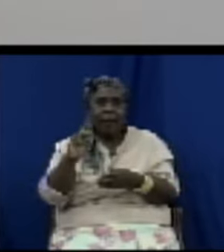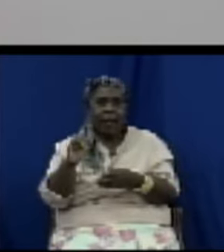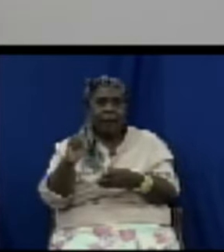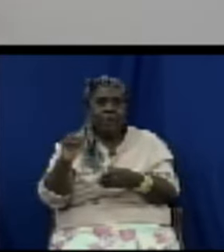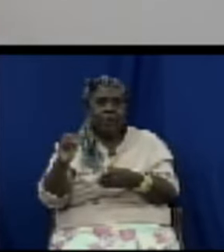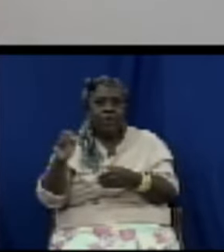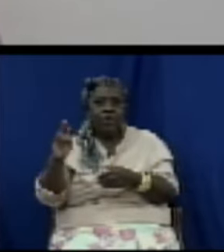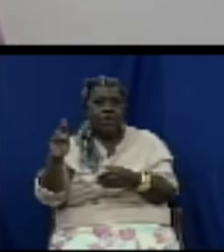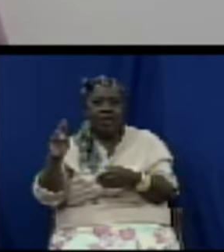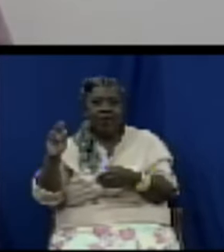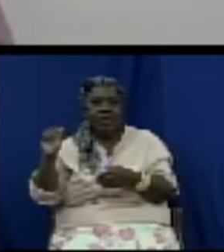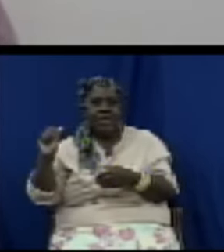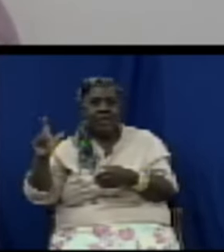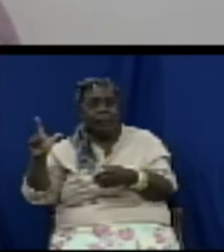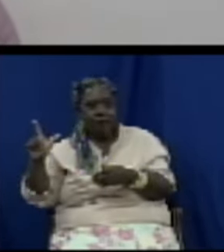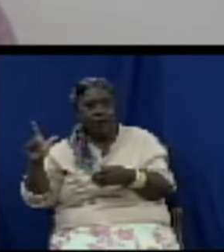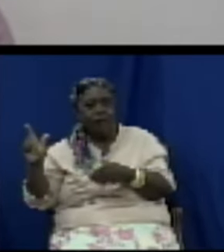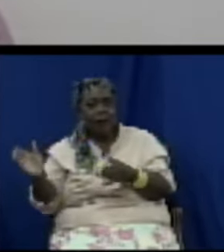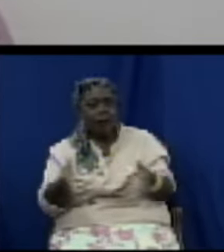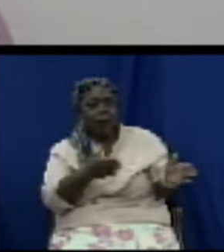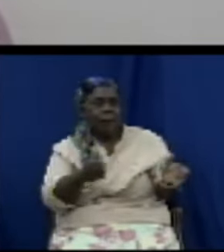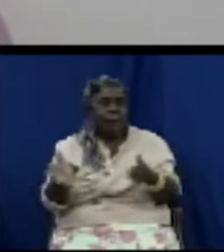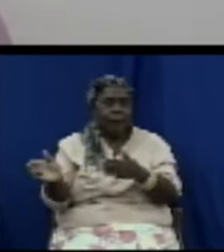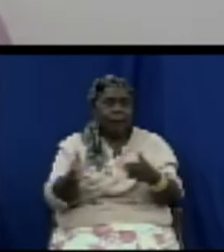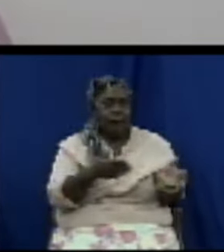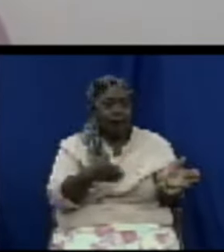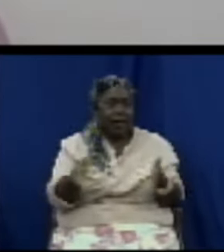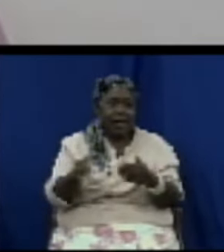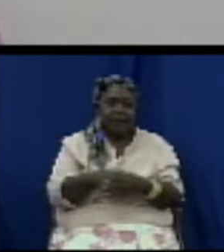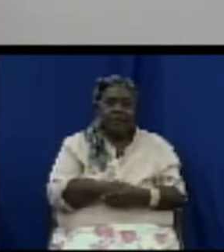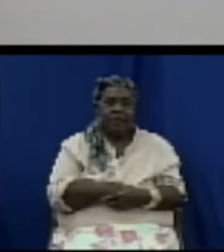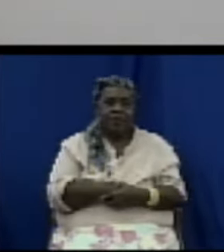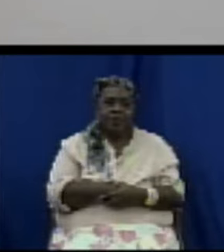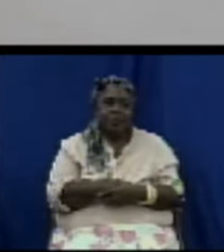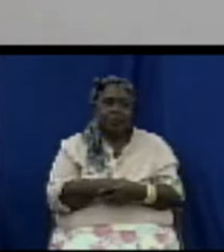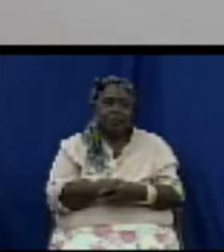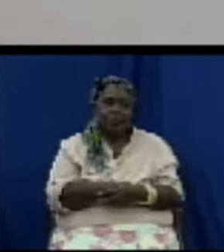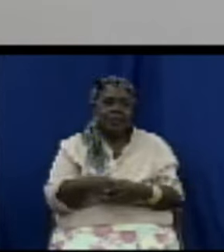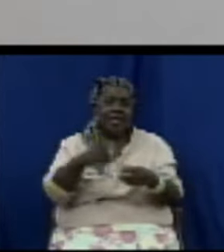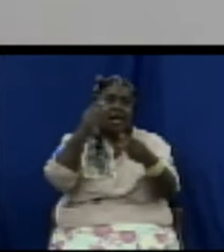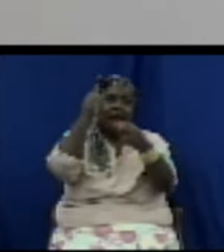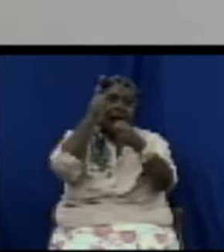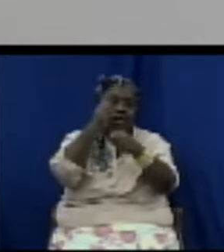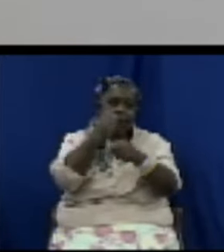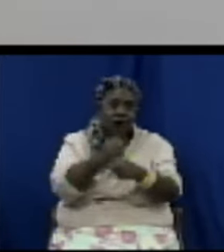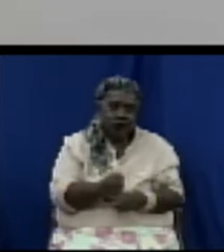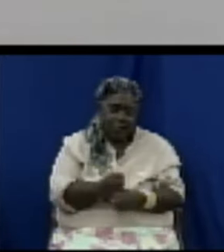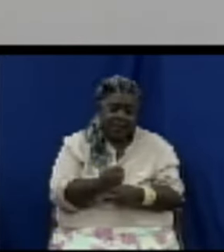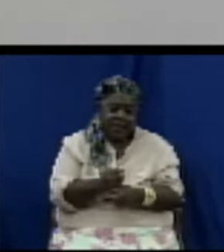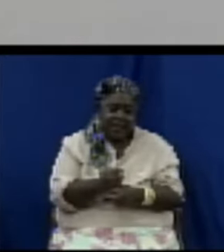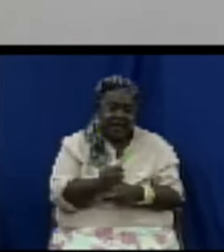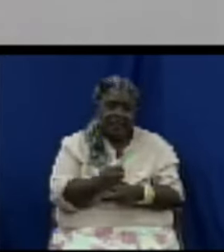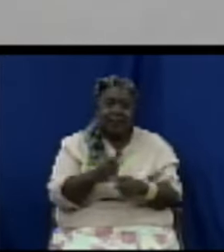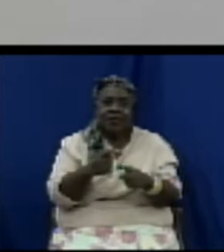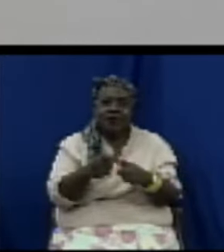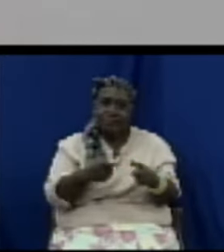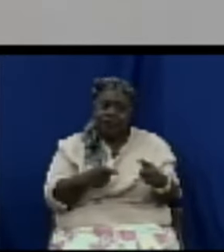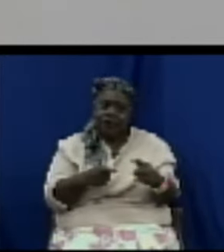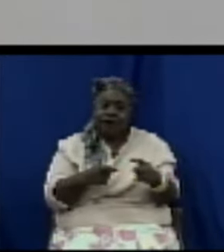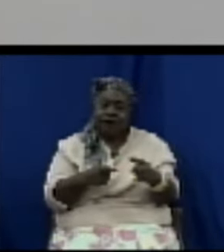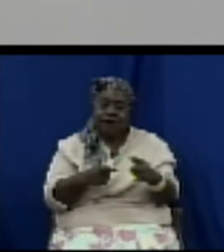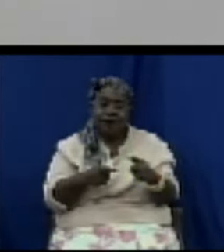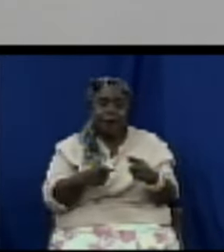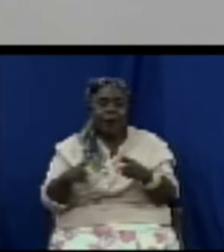guided and regulated by this legislation trust comes from ethics trust building